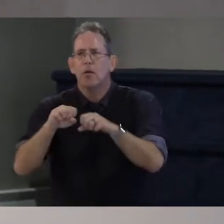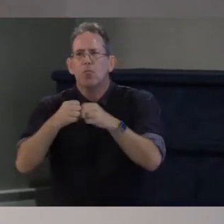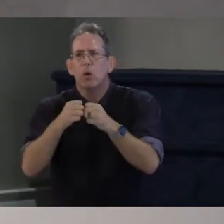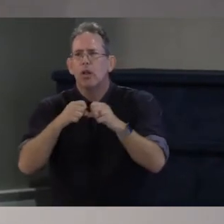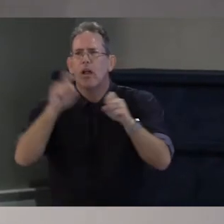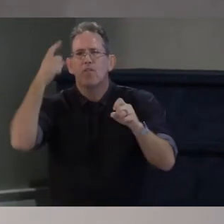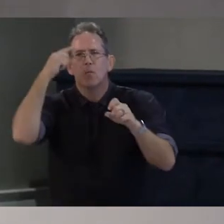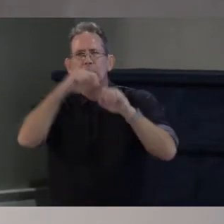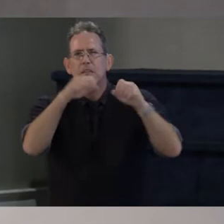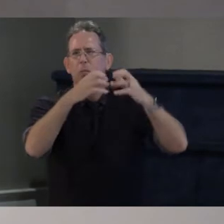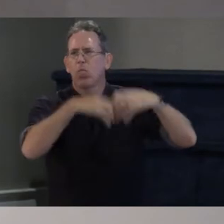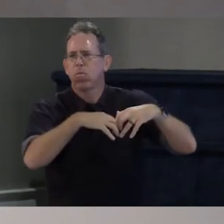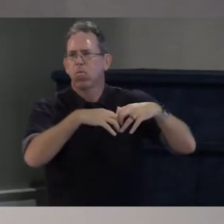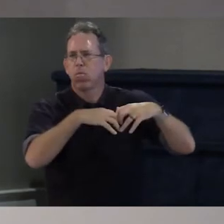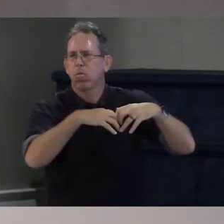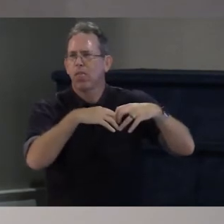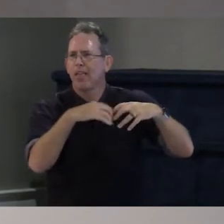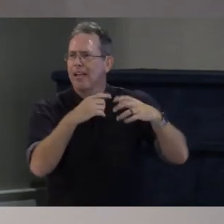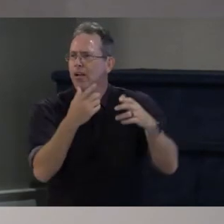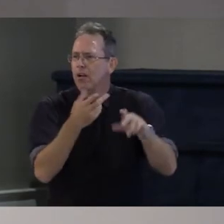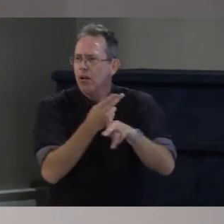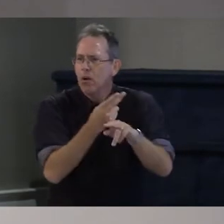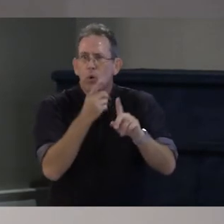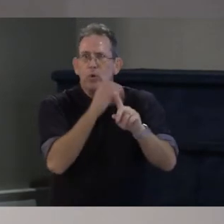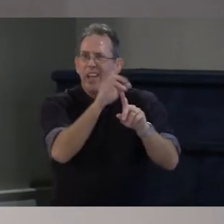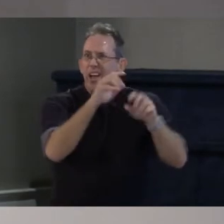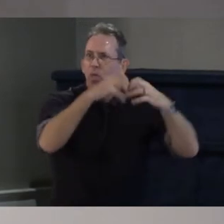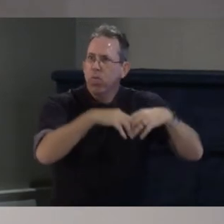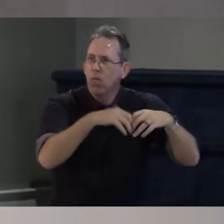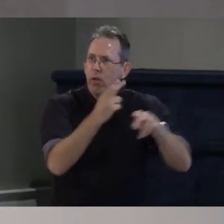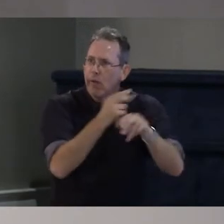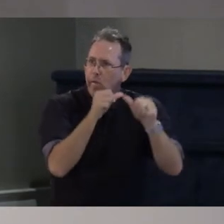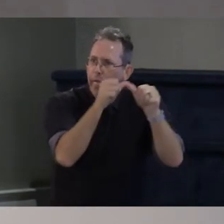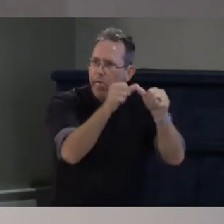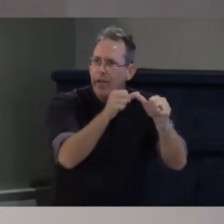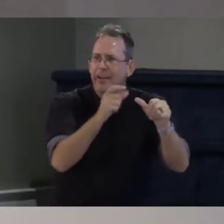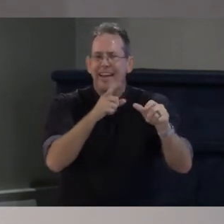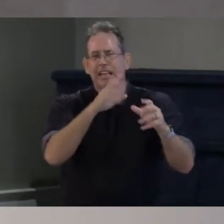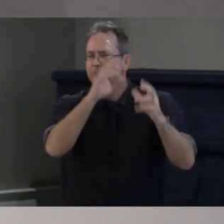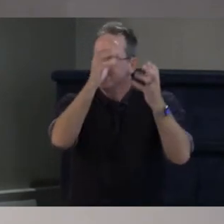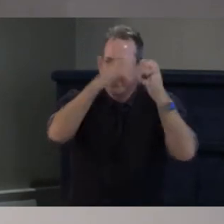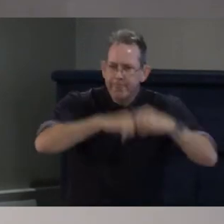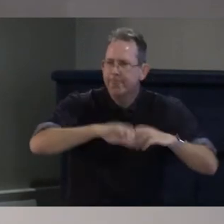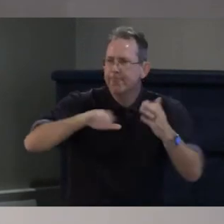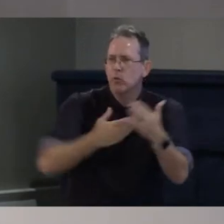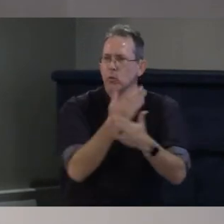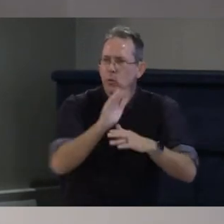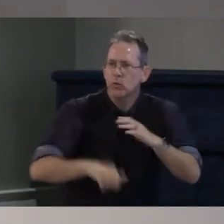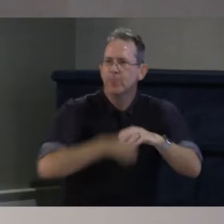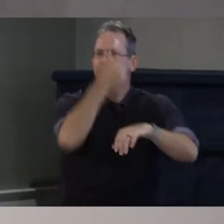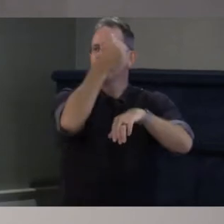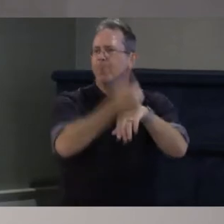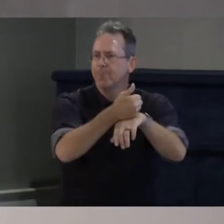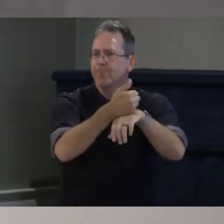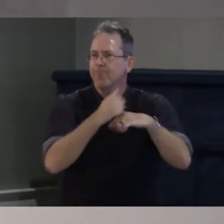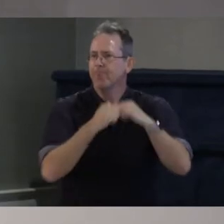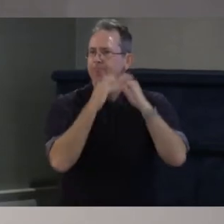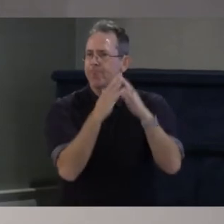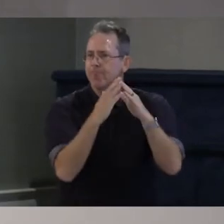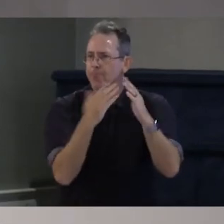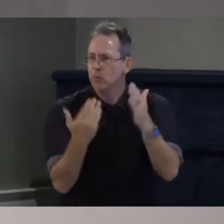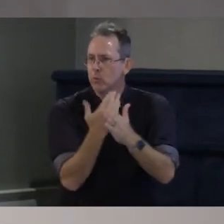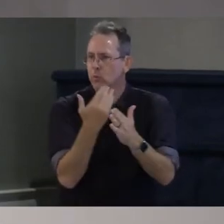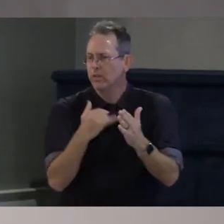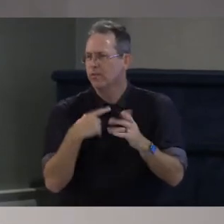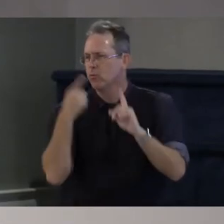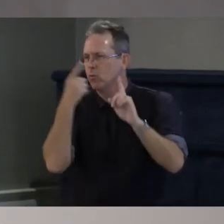keep in mind that our task is to rebirth our democracy itself and I'm here today to invite us all together to